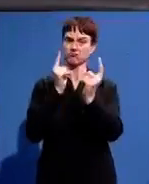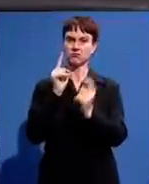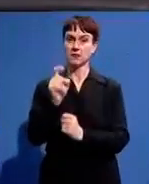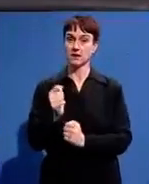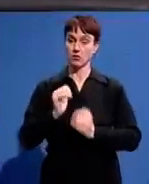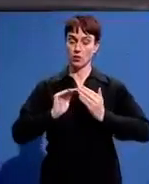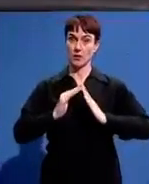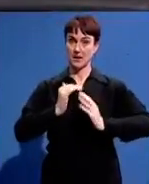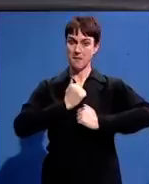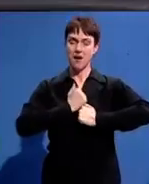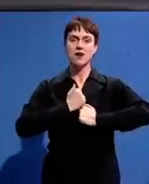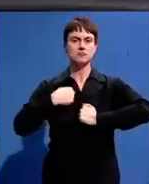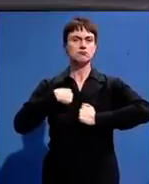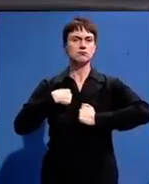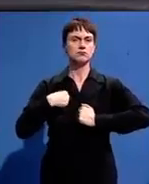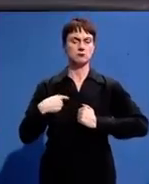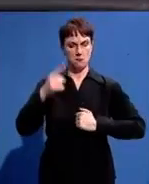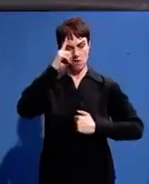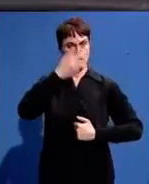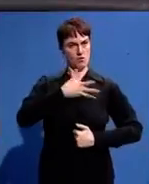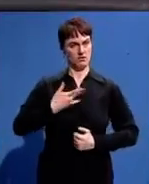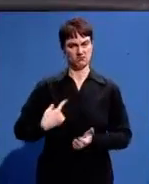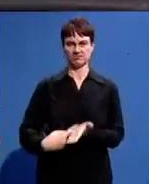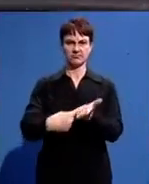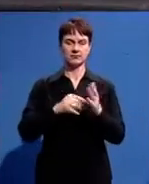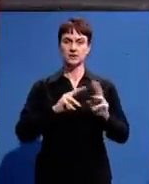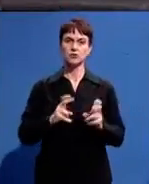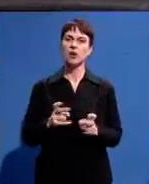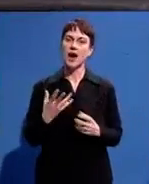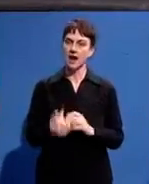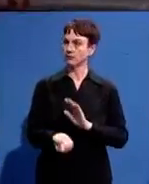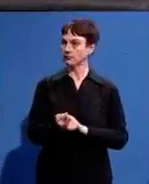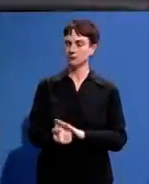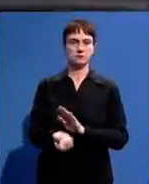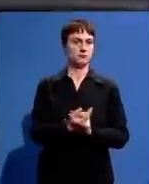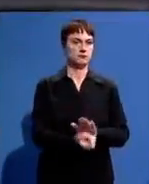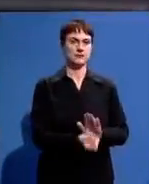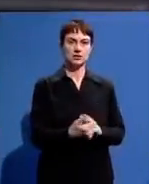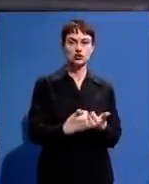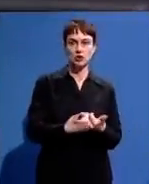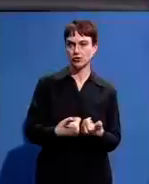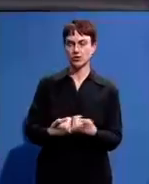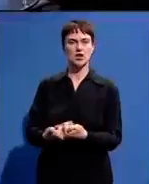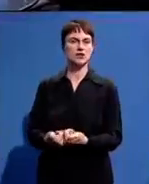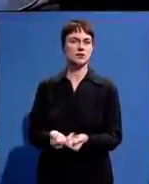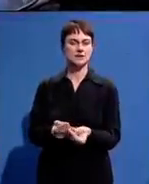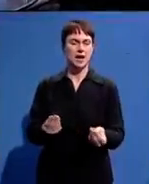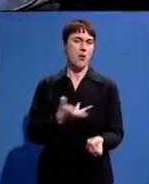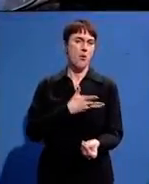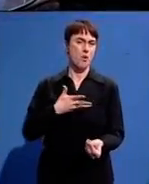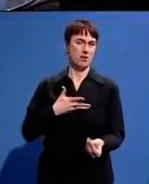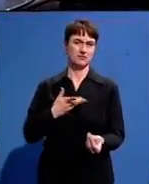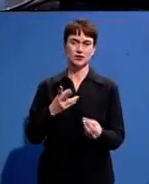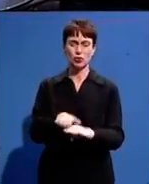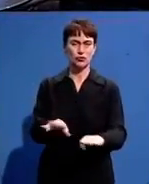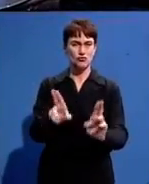about issues that I'm passionate about as a black woman there's so much that's happening challenging young kids kids been raped in South Africa women are